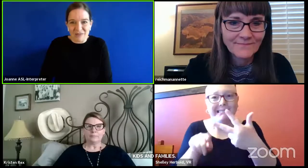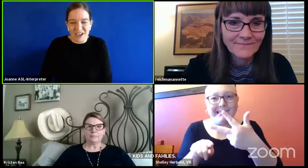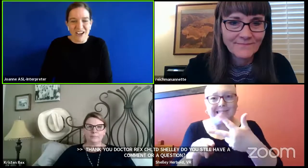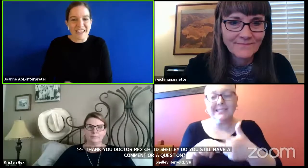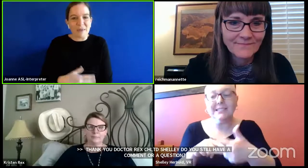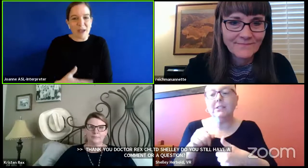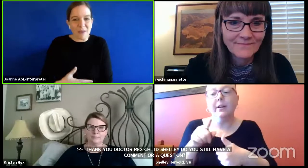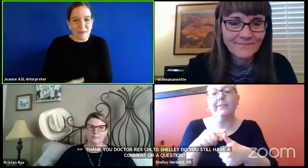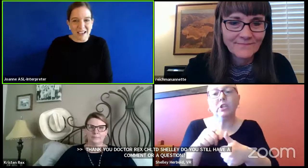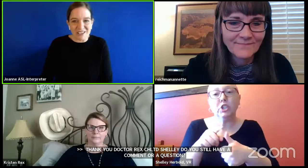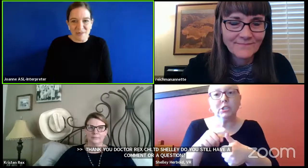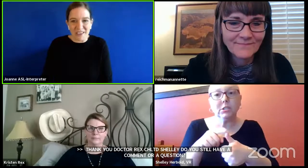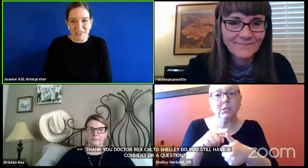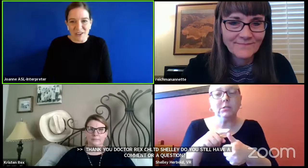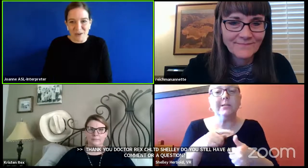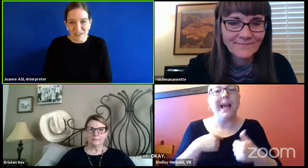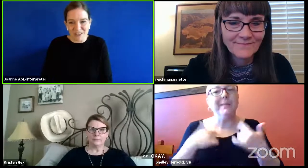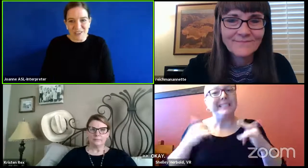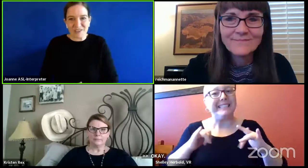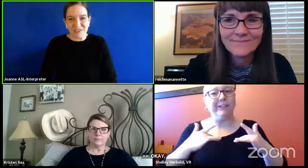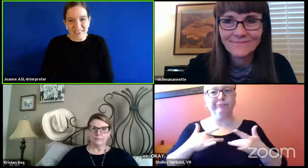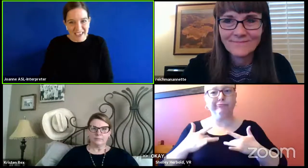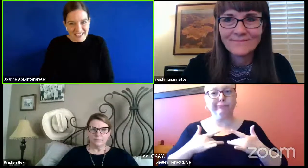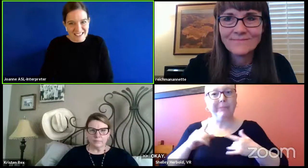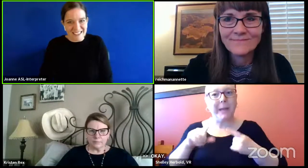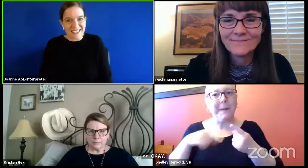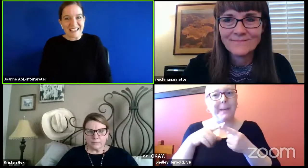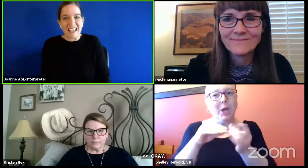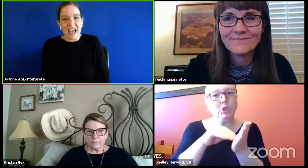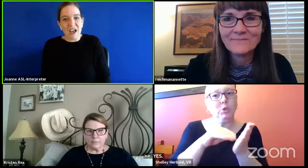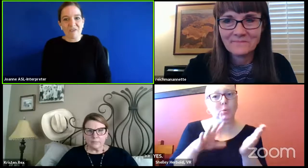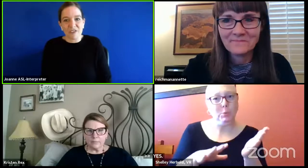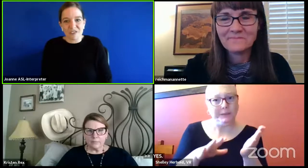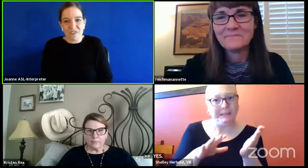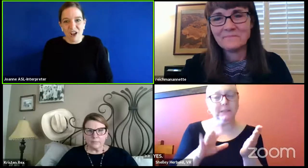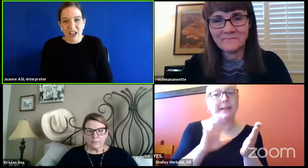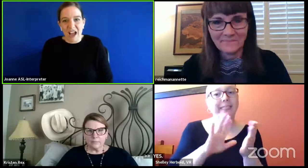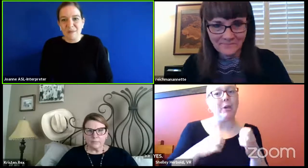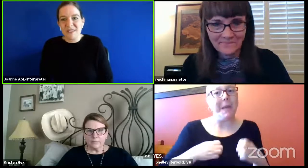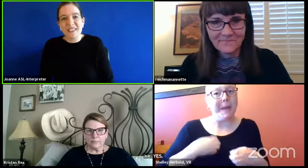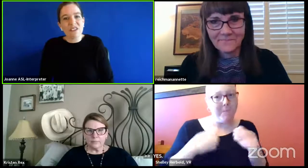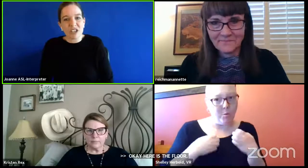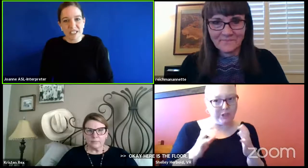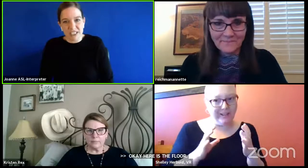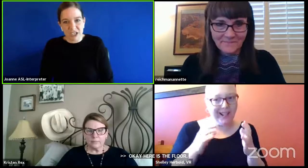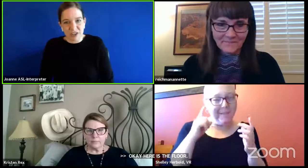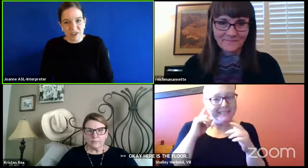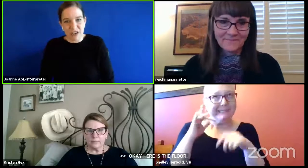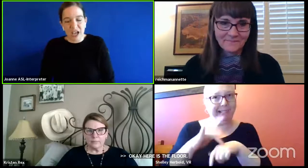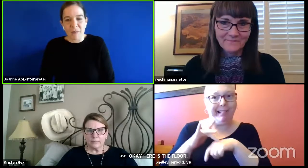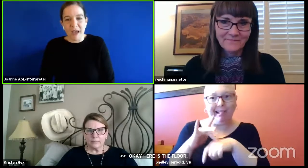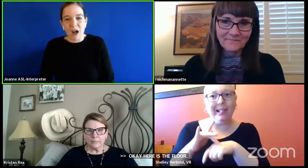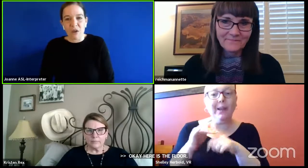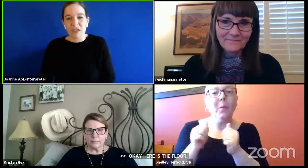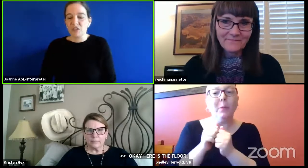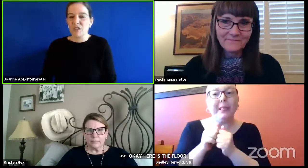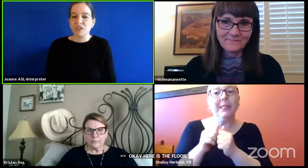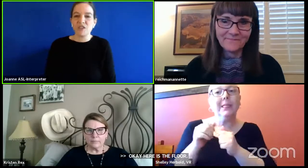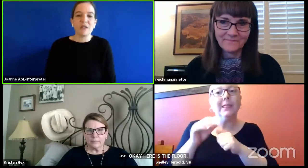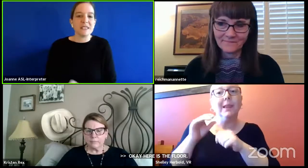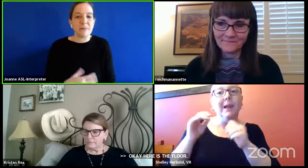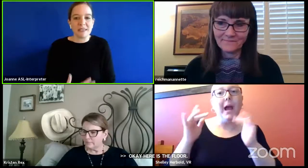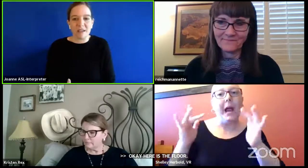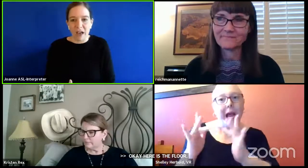Um, sorry. I keep coming back to my three questions, three things. Uh, first of all, I'm still concerned about